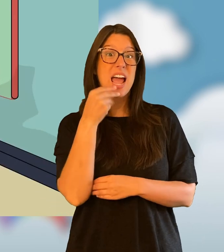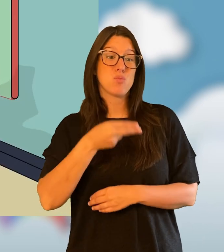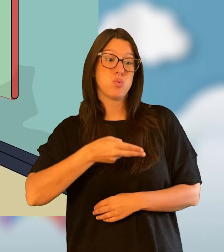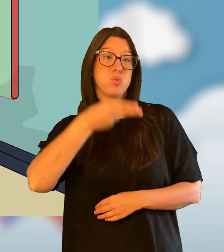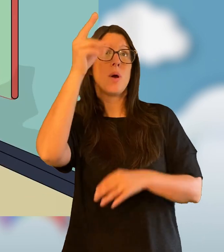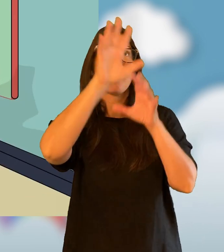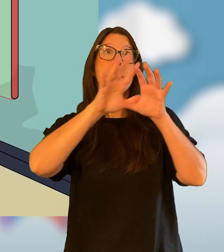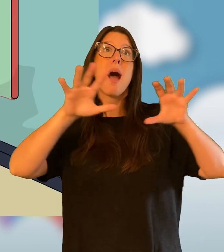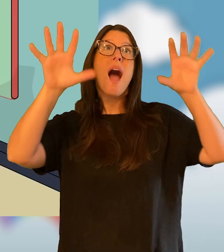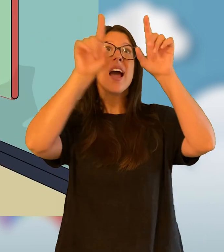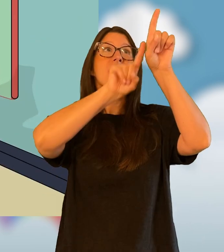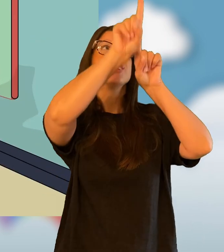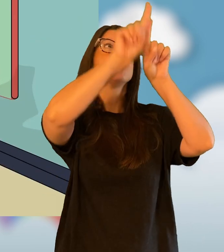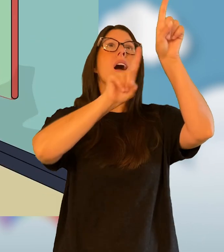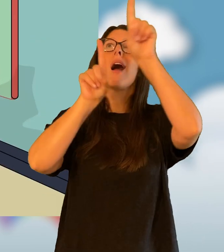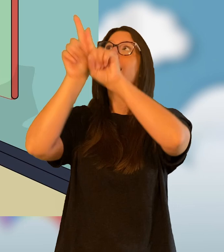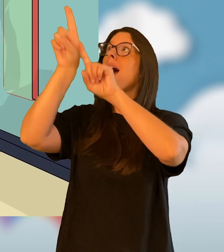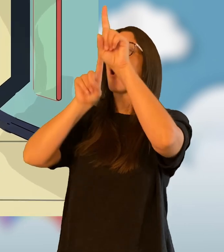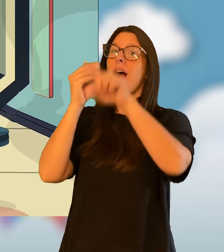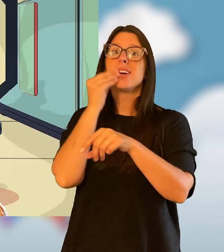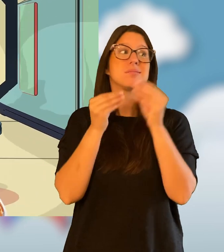way up in the stars!